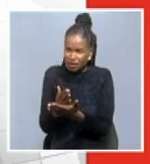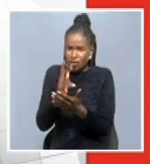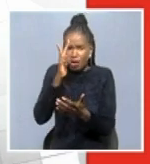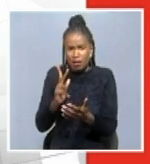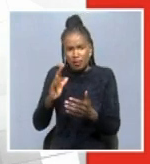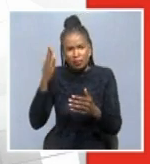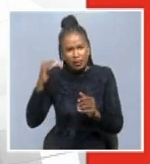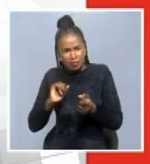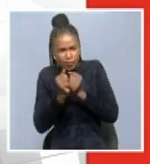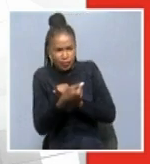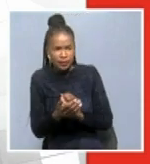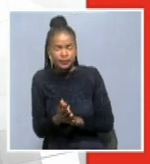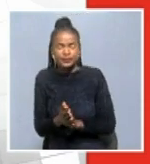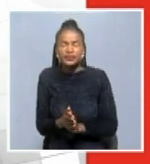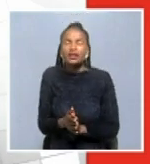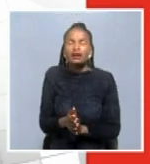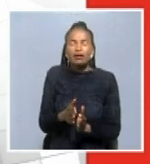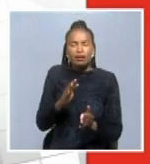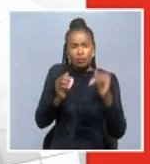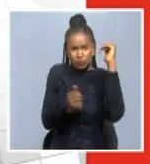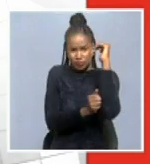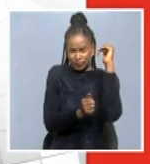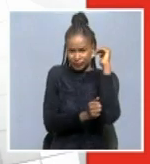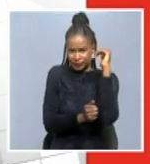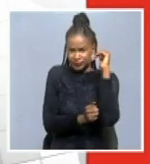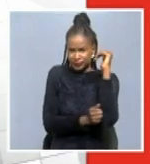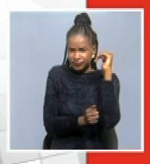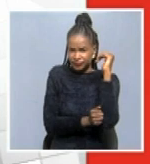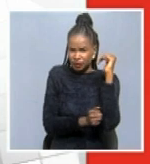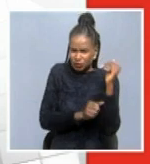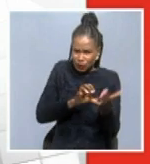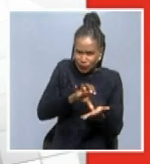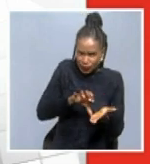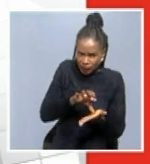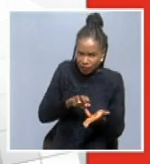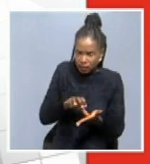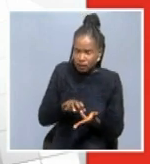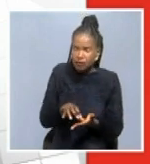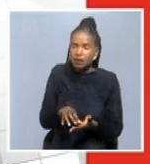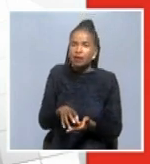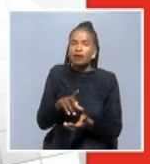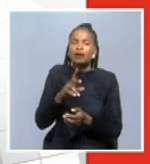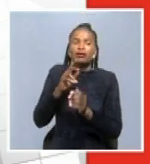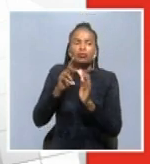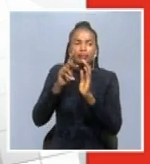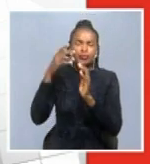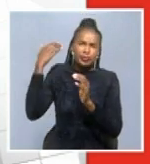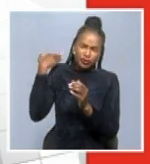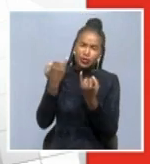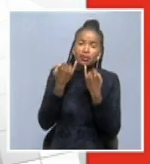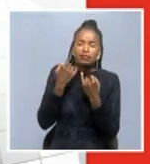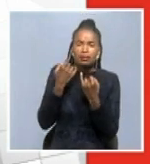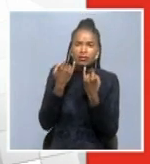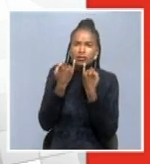toilet at the hospital, it was reported to the health care workers at